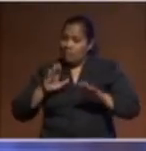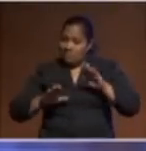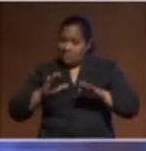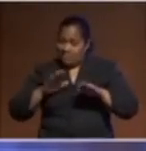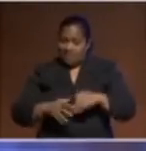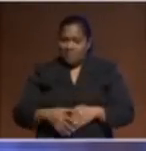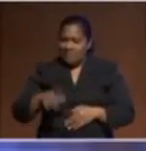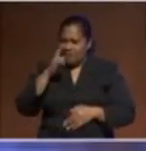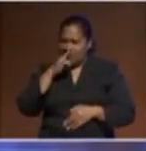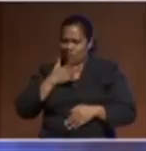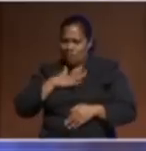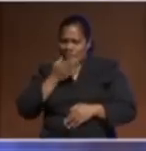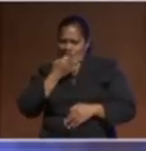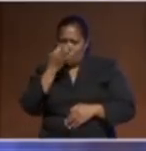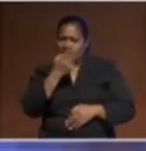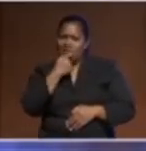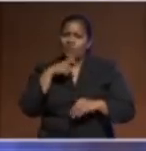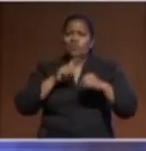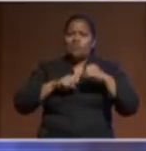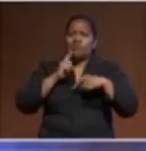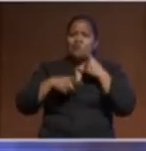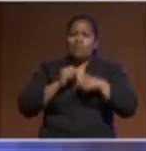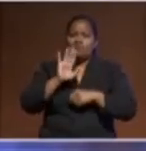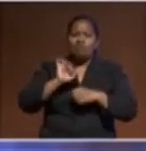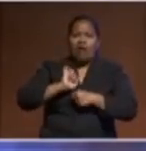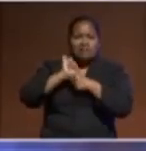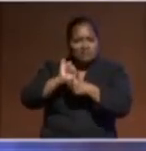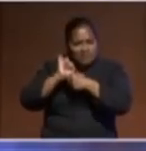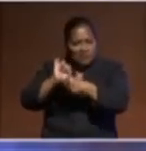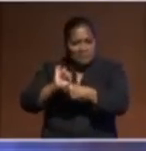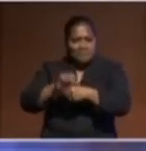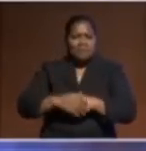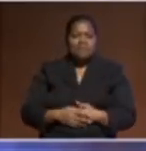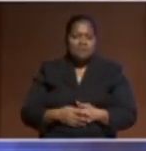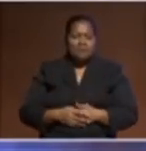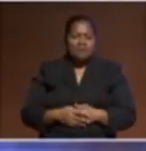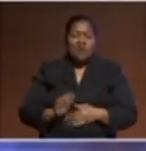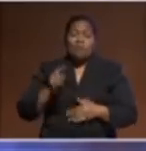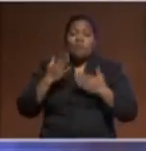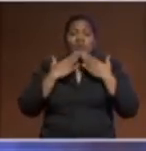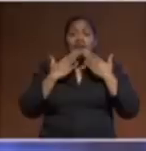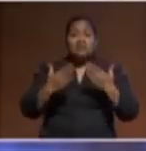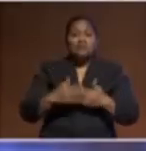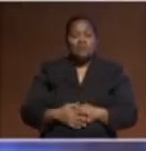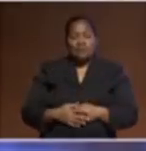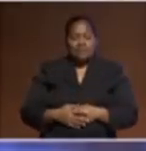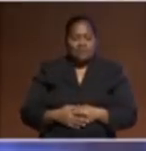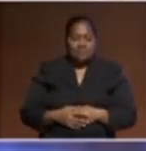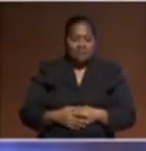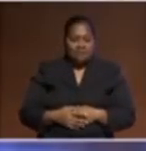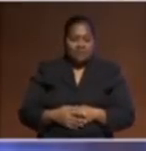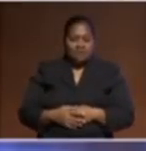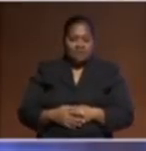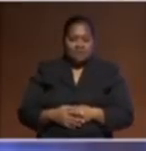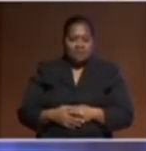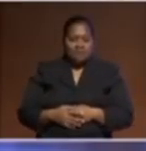ask you a few questions about your activism life. But thank you, Kalingam President, really, for those reflections.